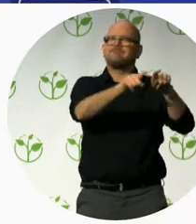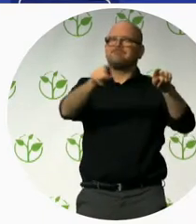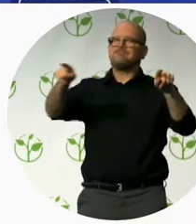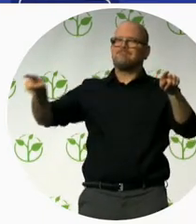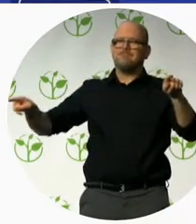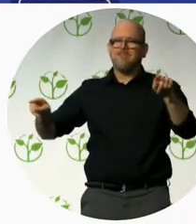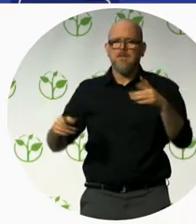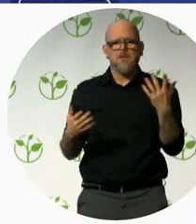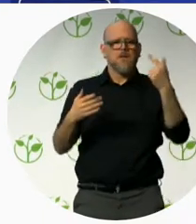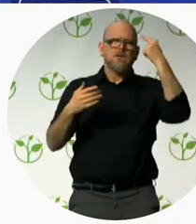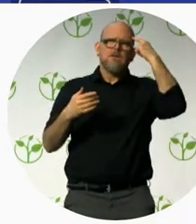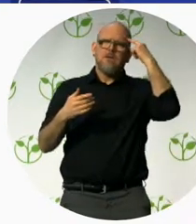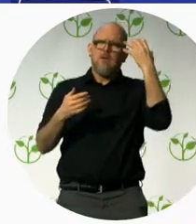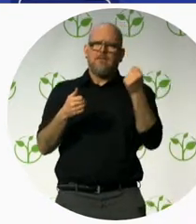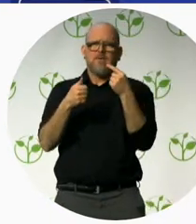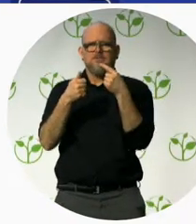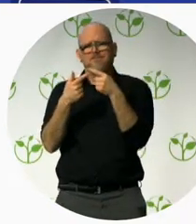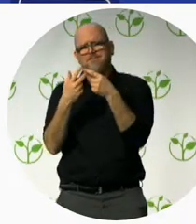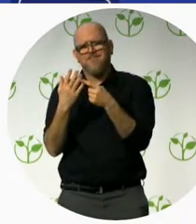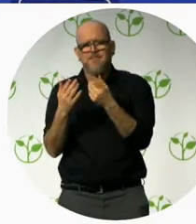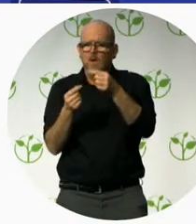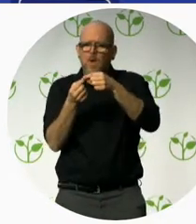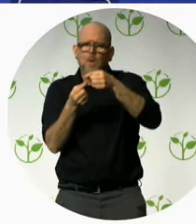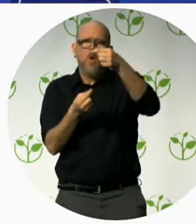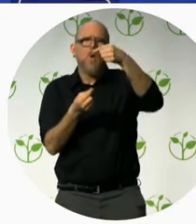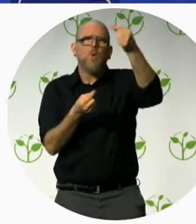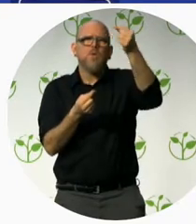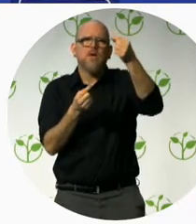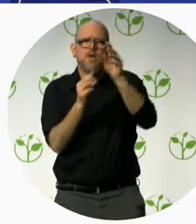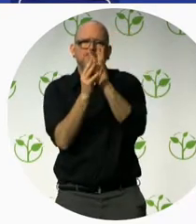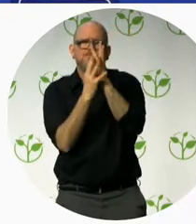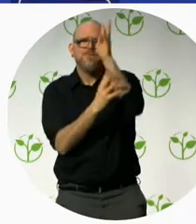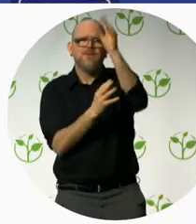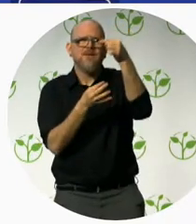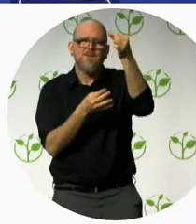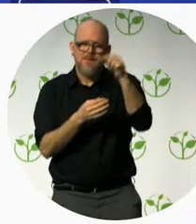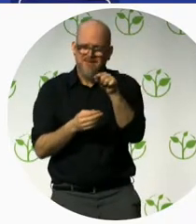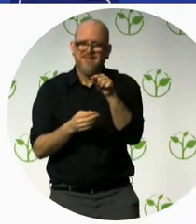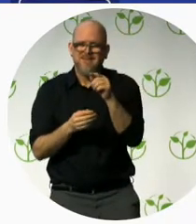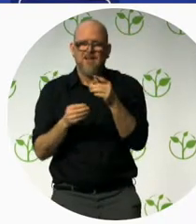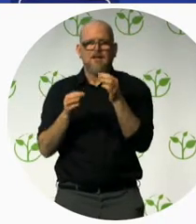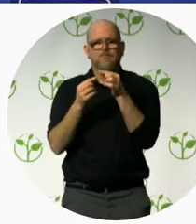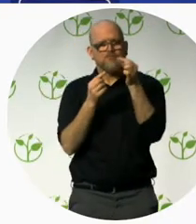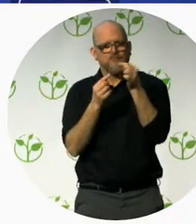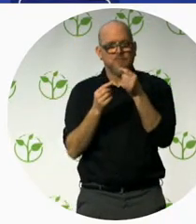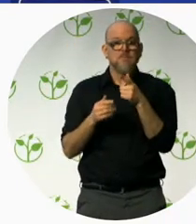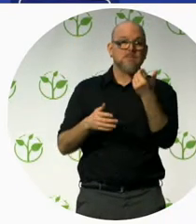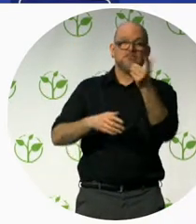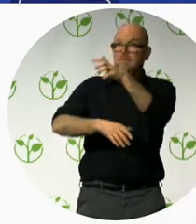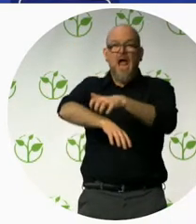gluten and lactose. So we don't need to ask for it. It's always on the breakfast buffet. And this is something that's coming extremely much more.